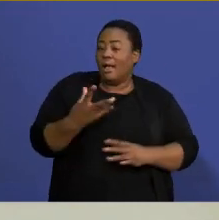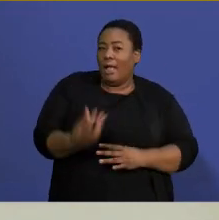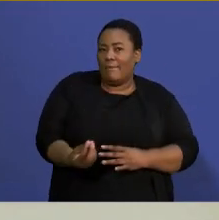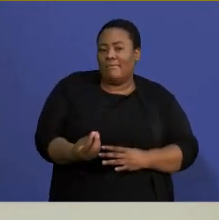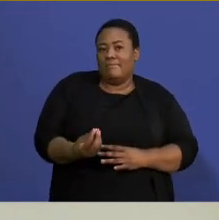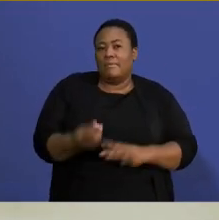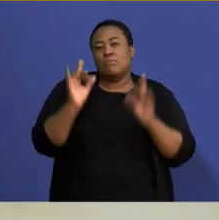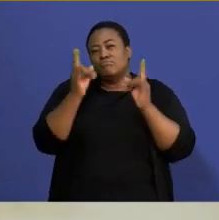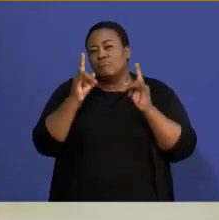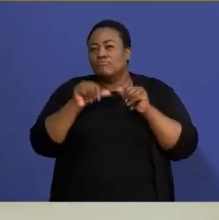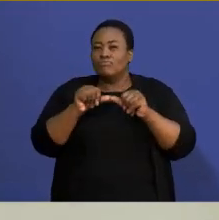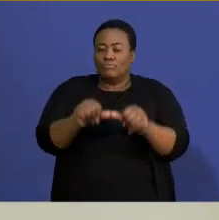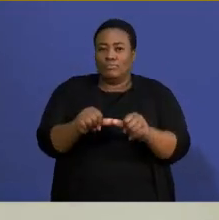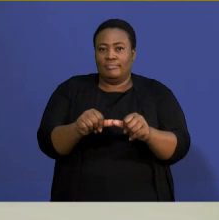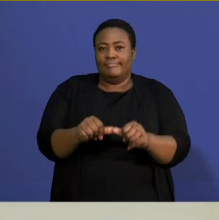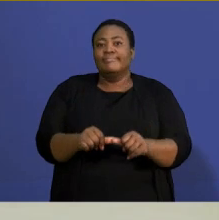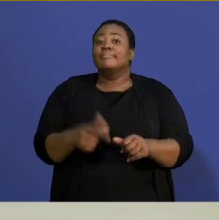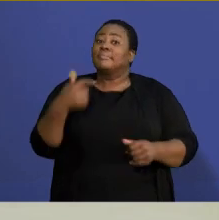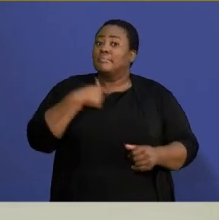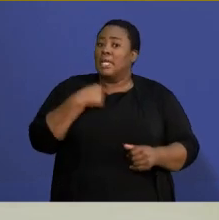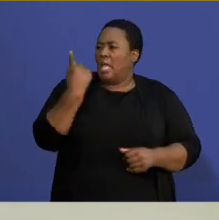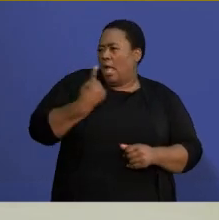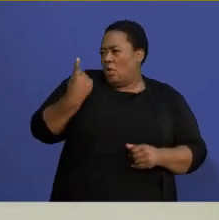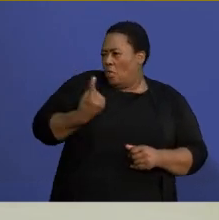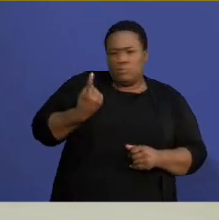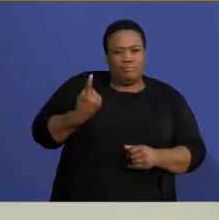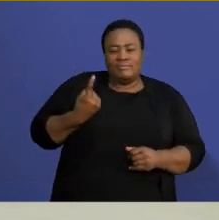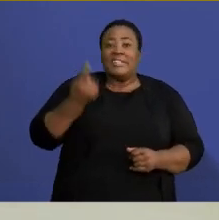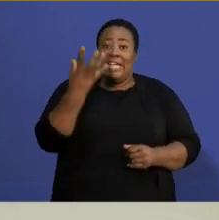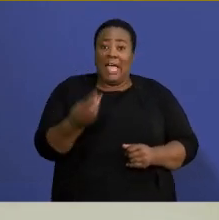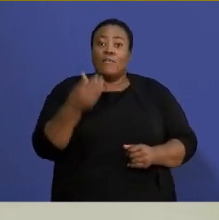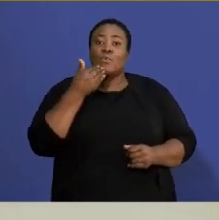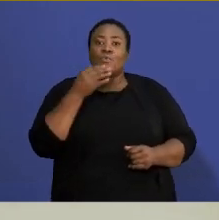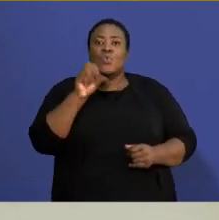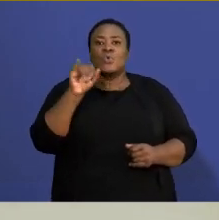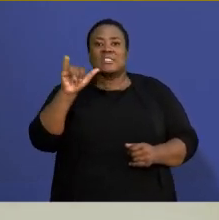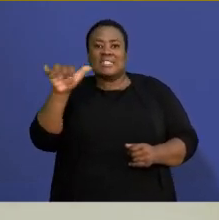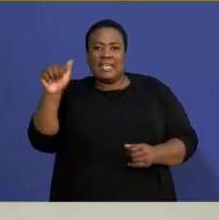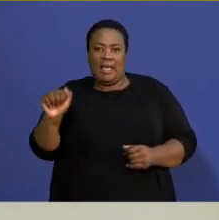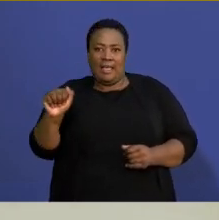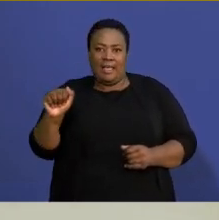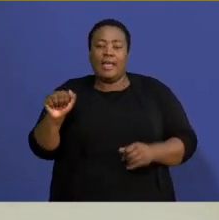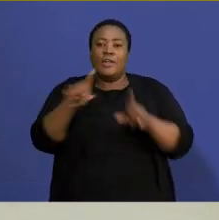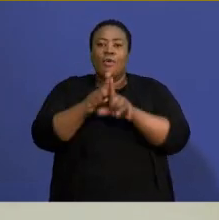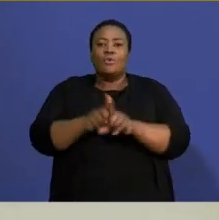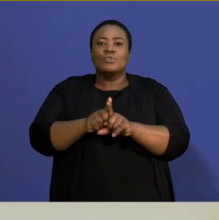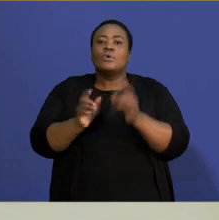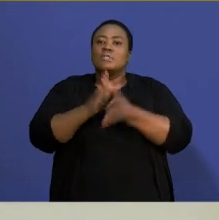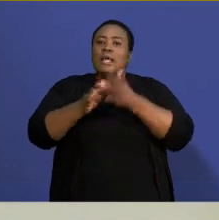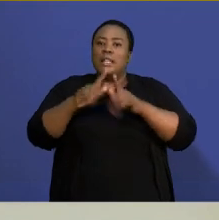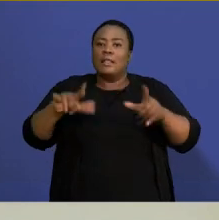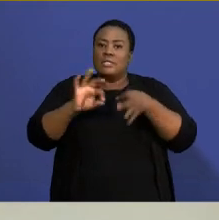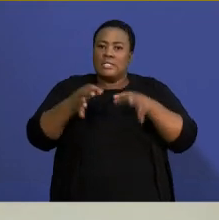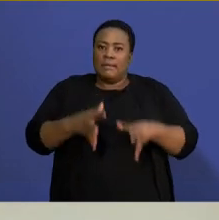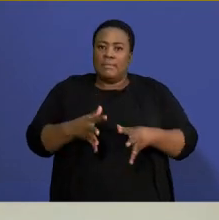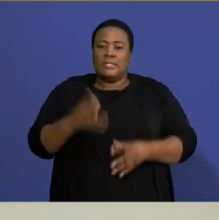details. Like always, I am never alone. I've got Sia and our sign language interpreter, Keta, with me.